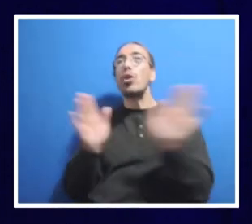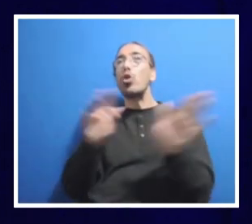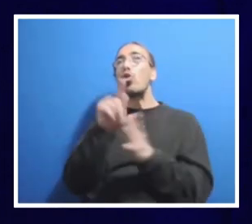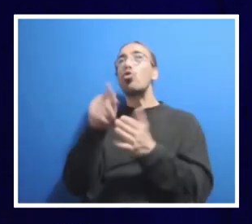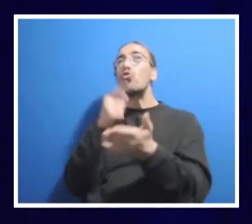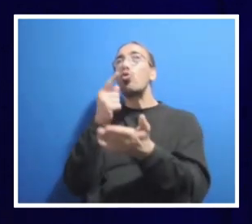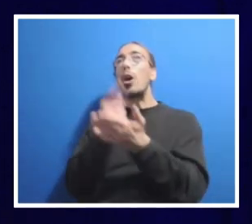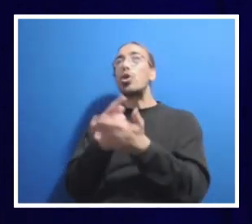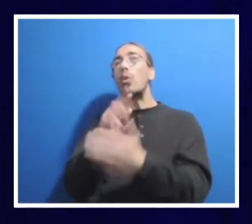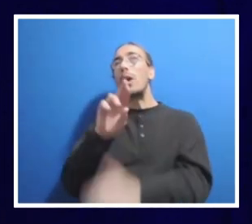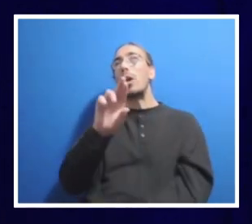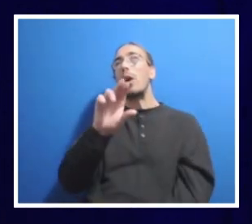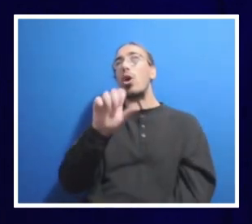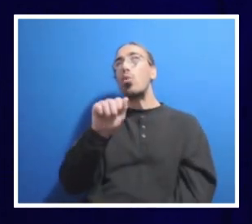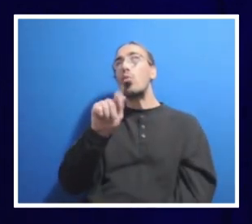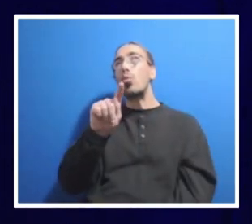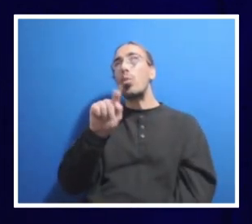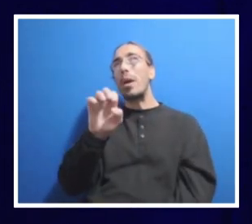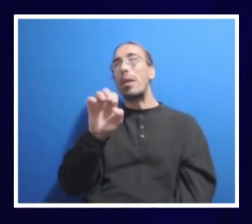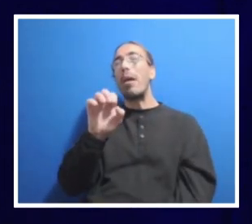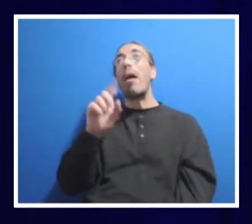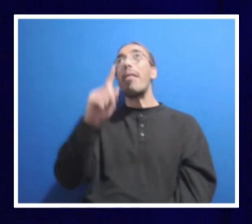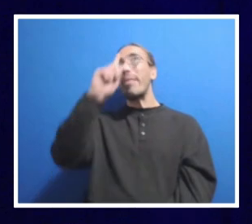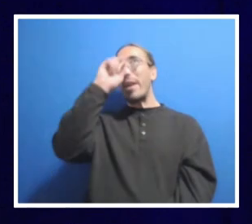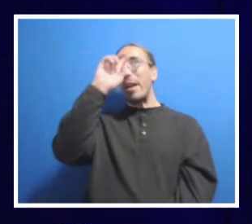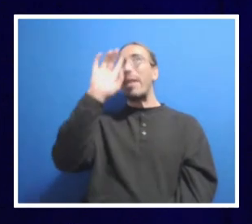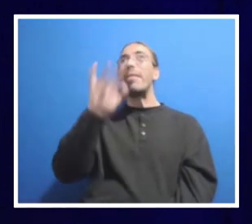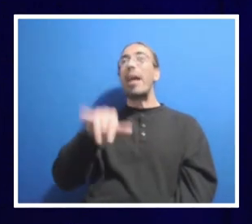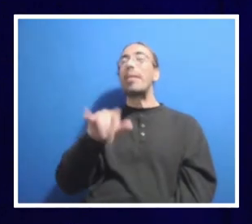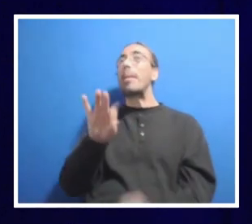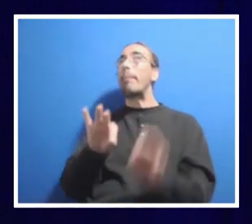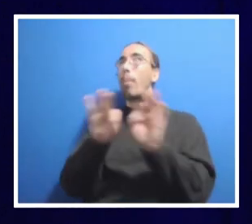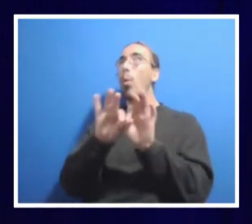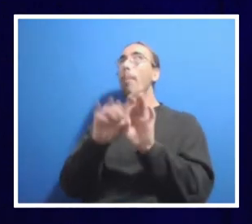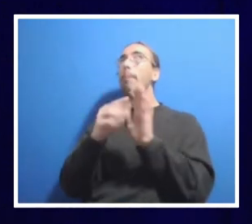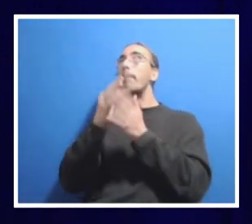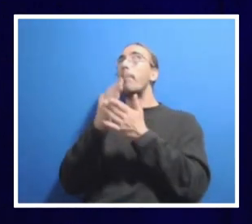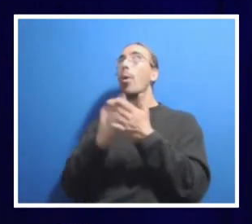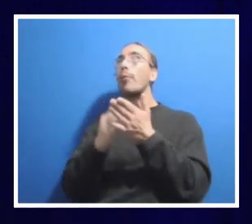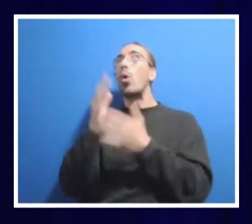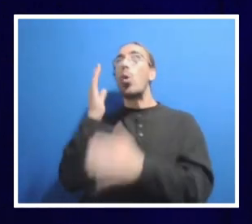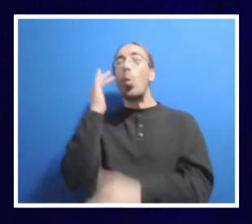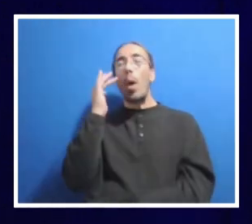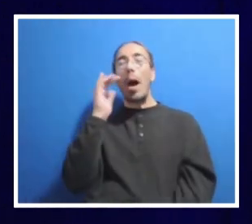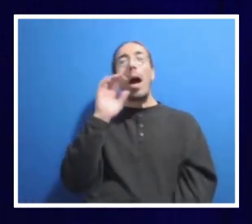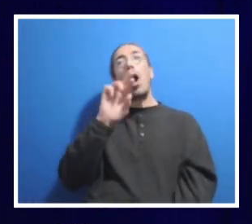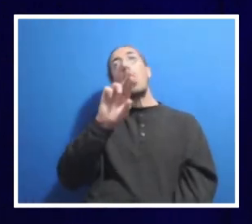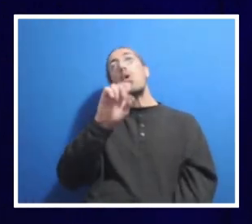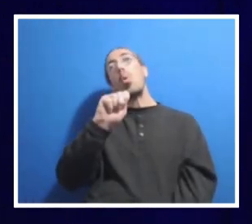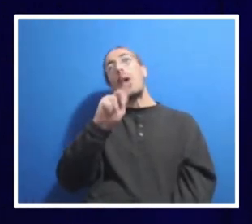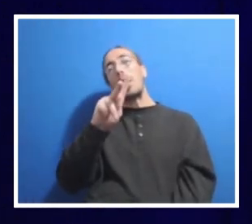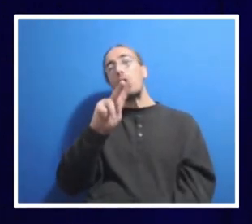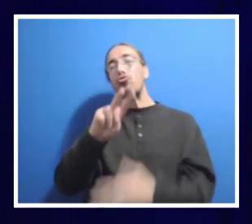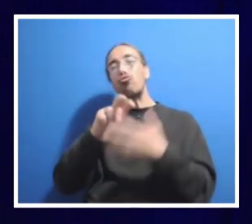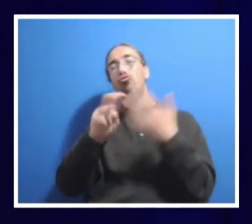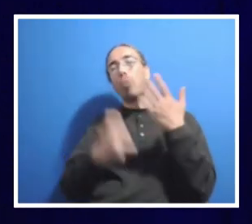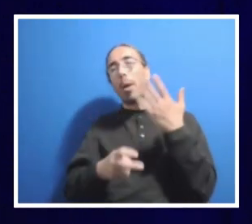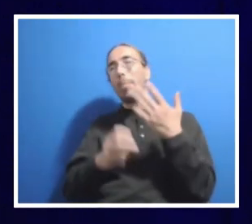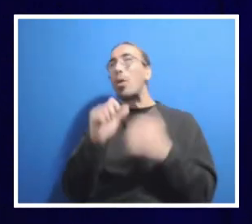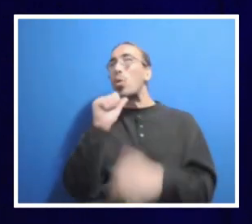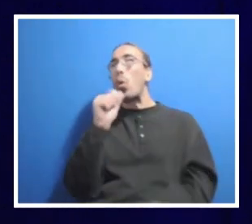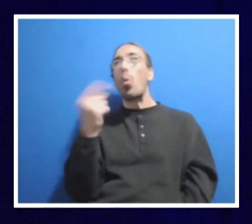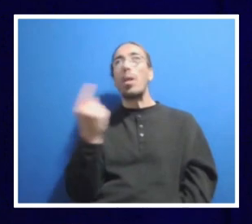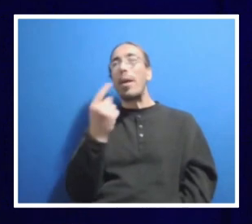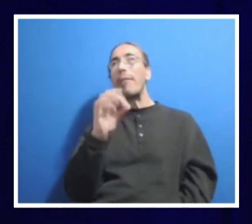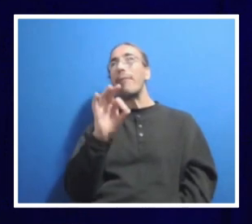example. And that, we think, is a key factor in why our ranking dropped. Not the only factor, not the only reason, but